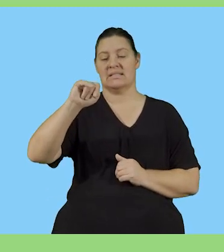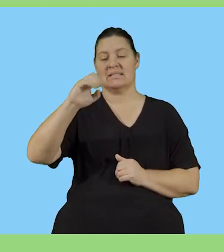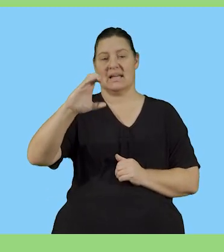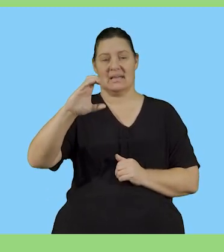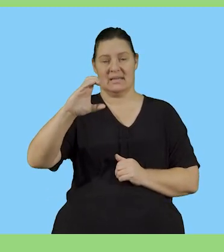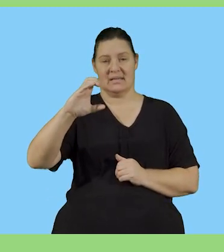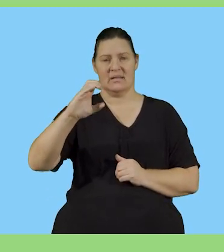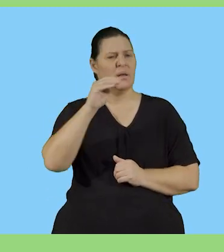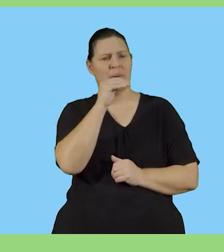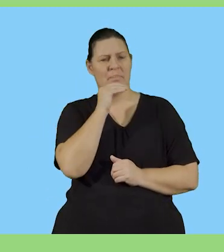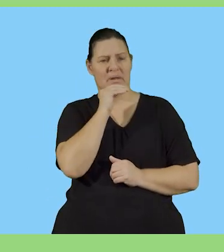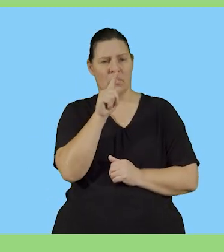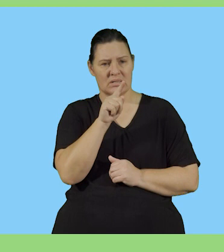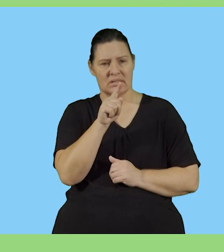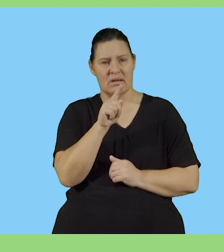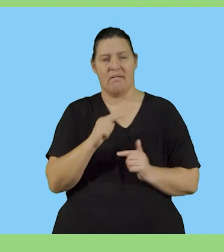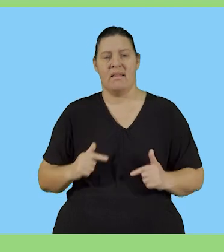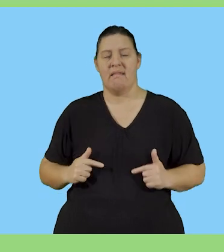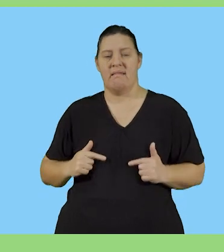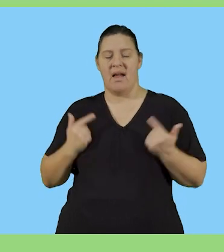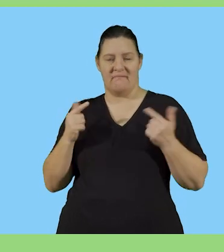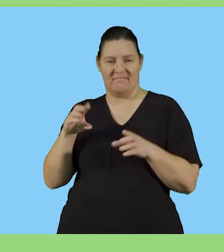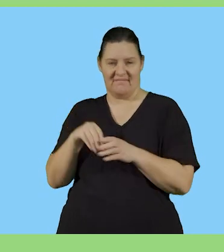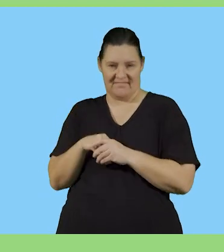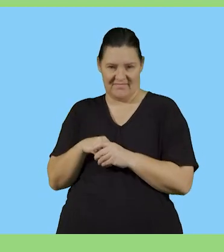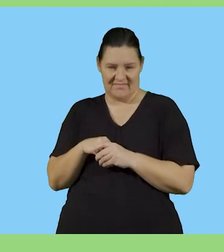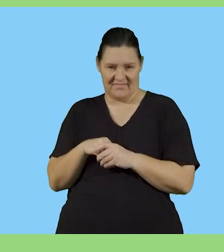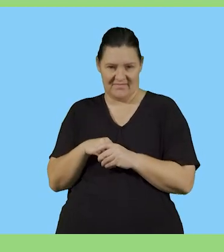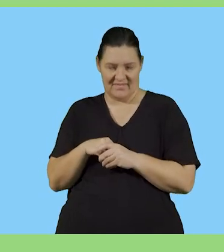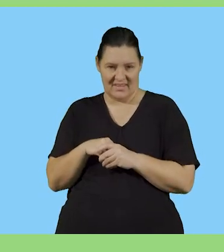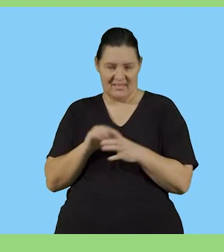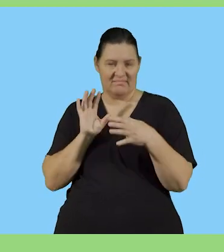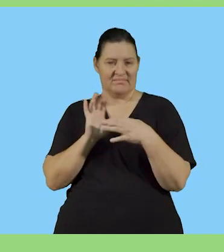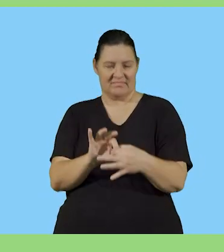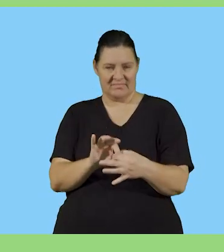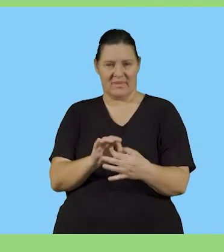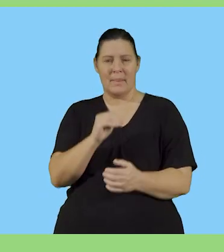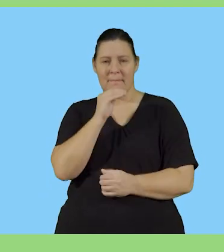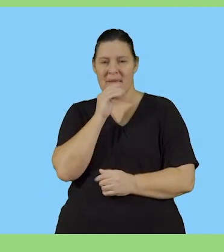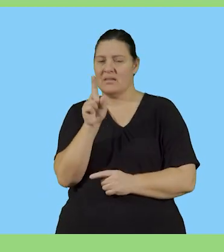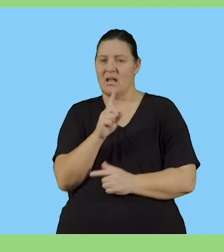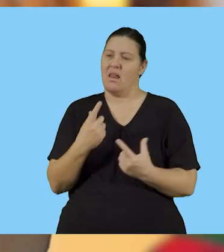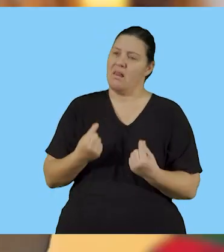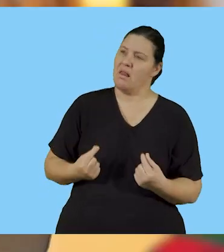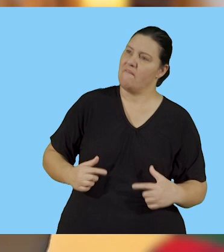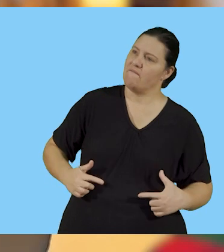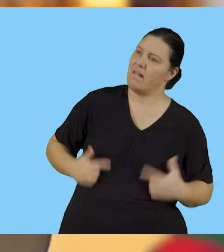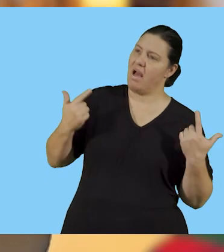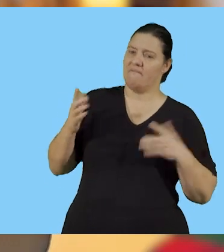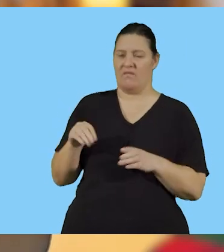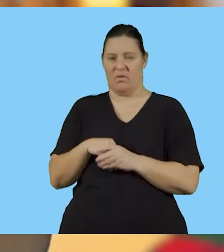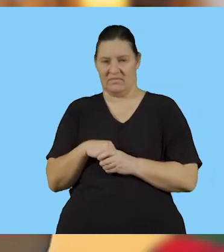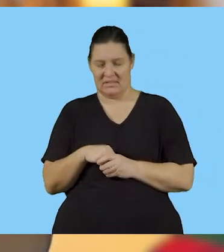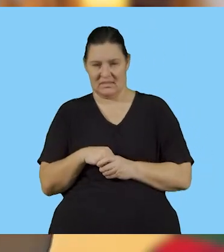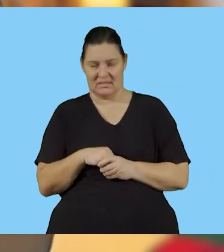biotic. So the term biotic means pertaining to life or relating to life or having to do